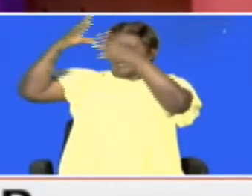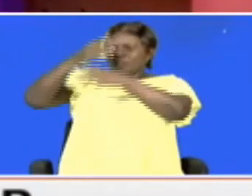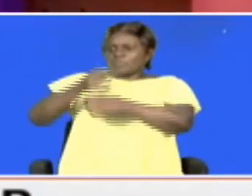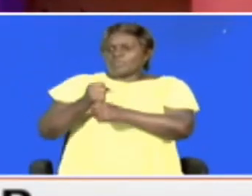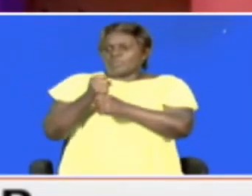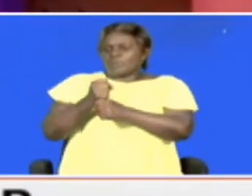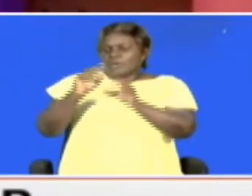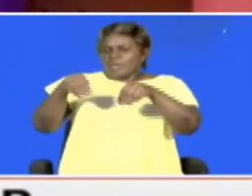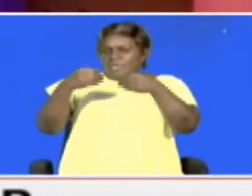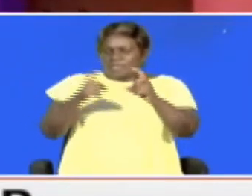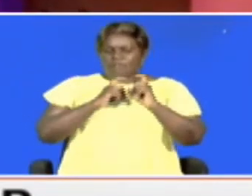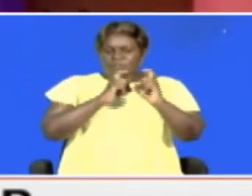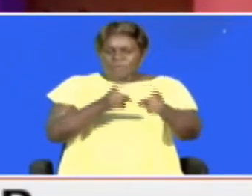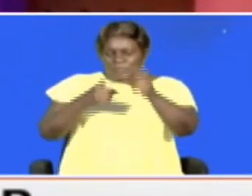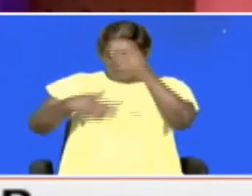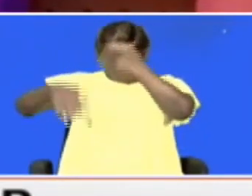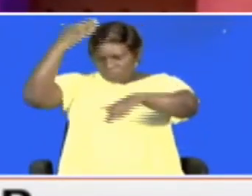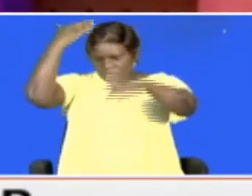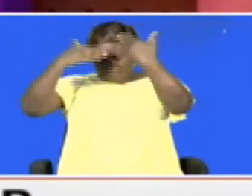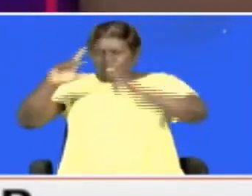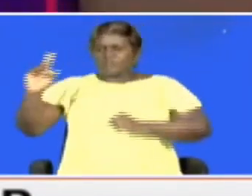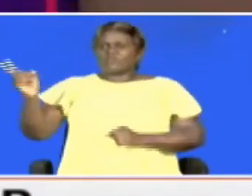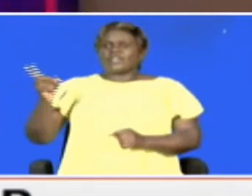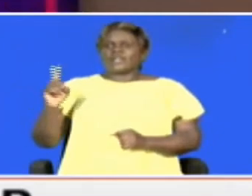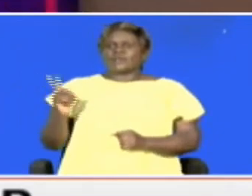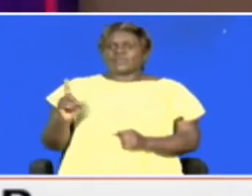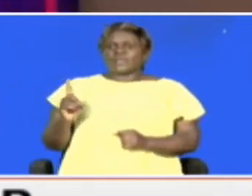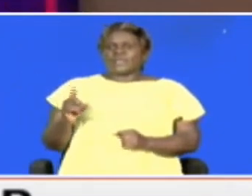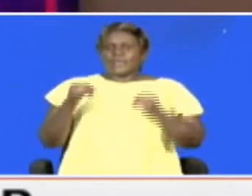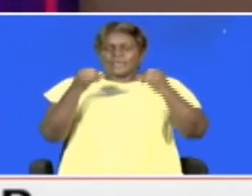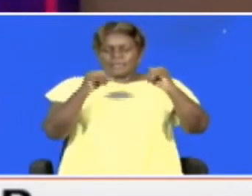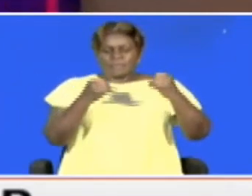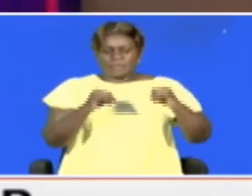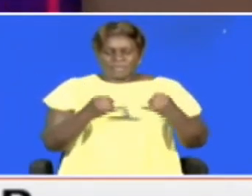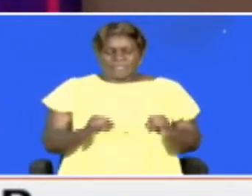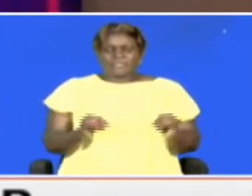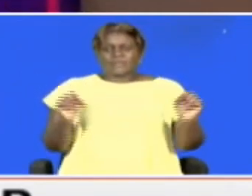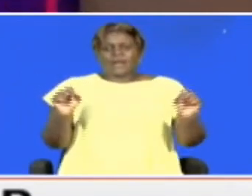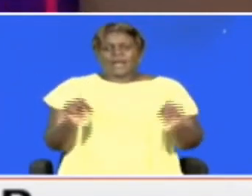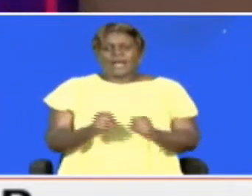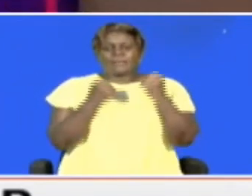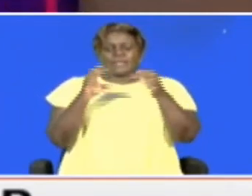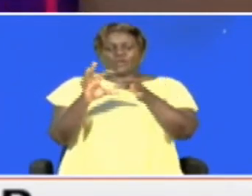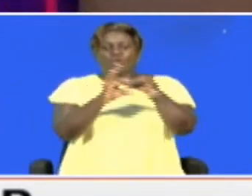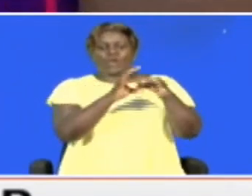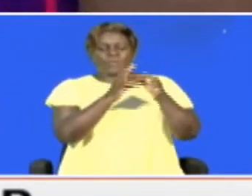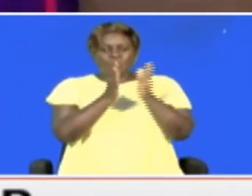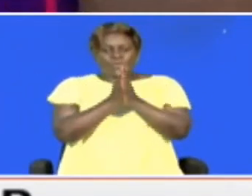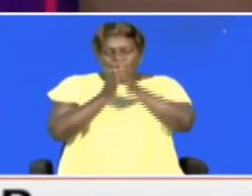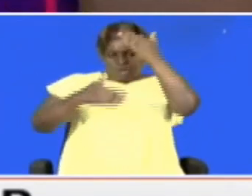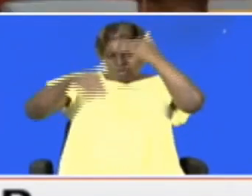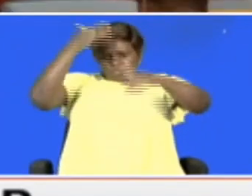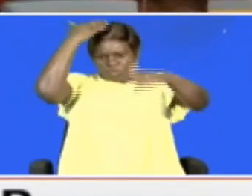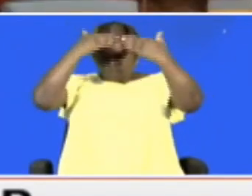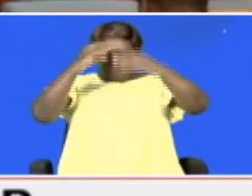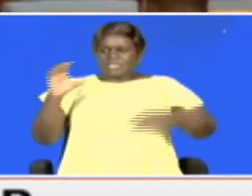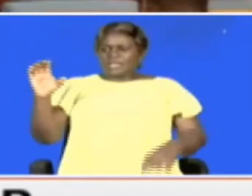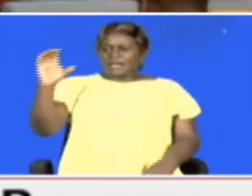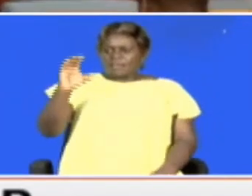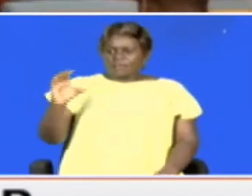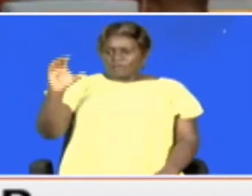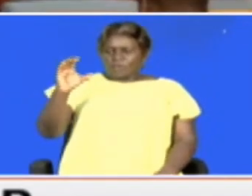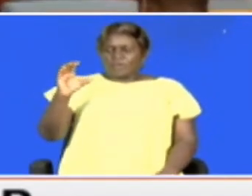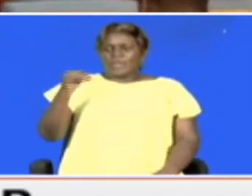gave the prestigious award to the University of Nairobi whose implementation is being done in collaboration with the University of California,